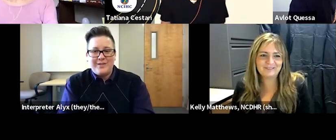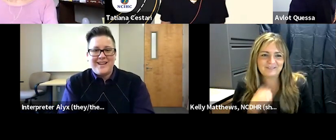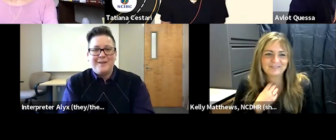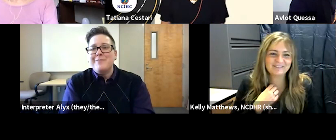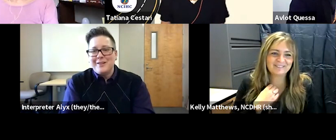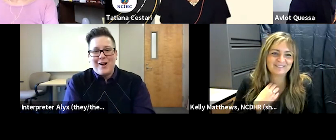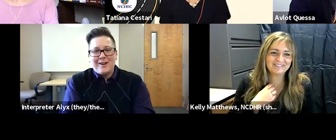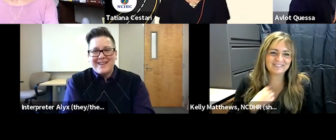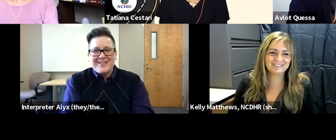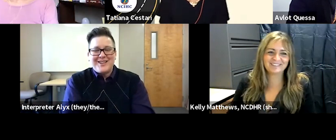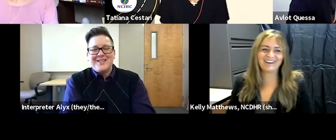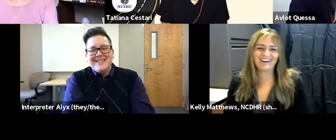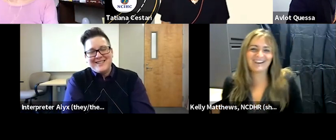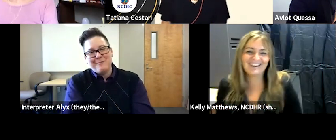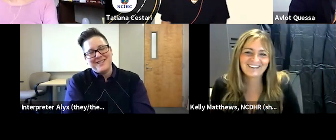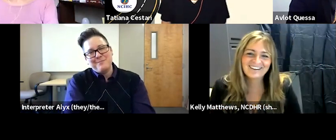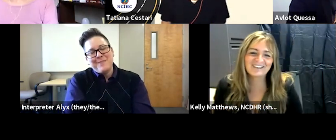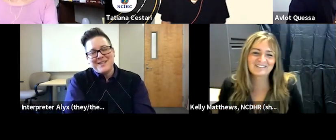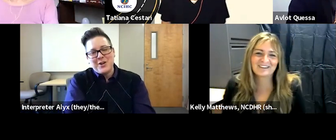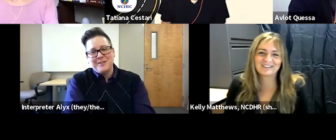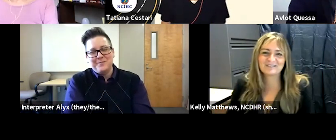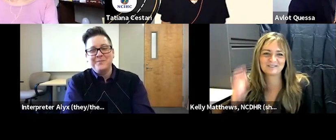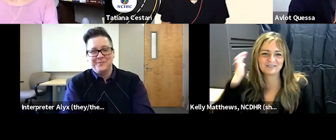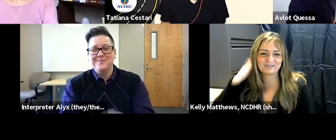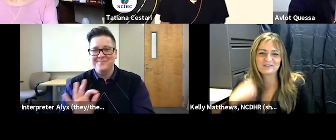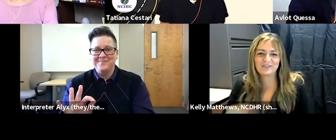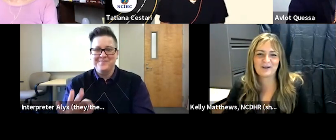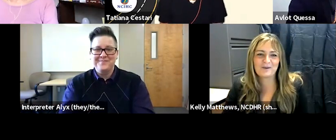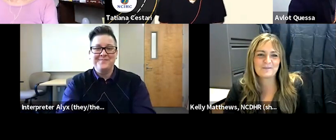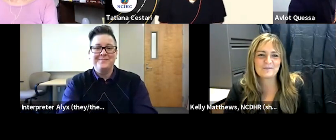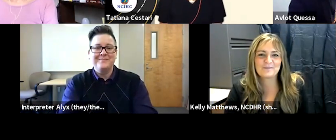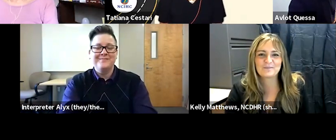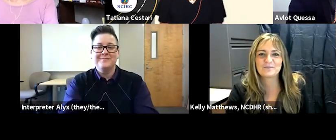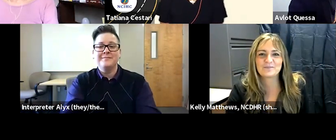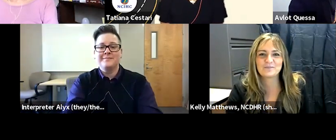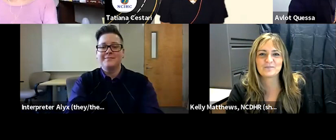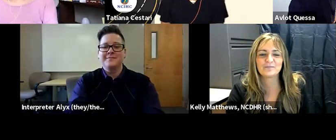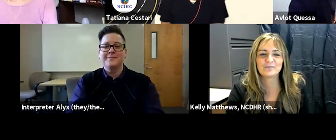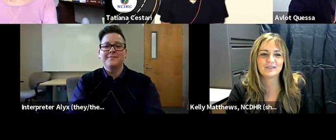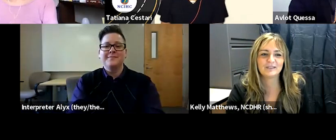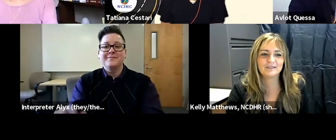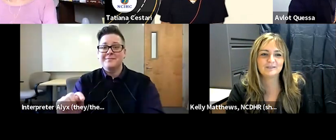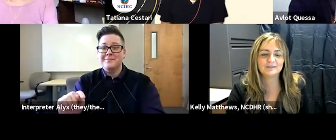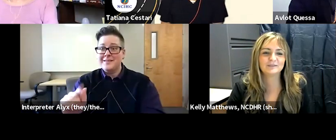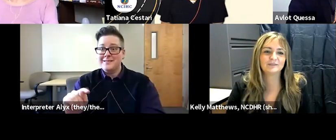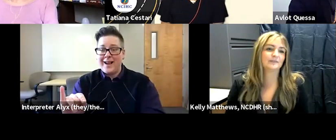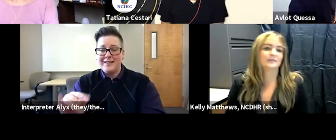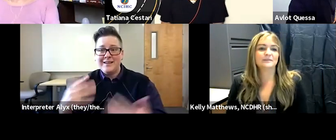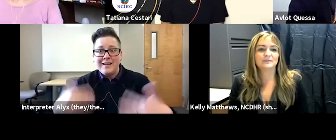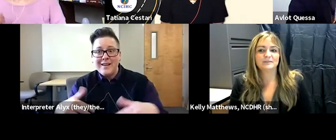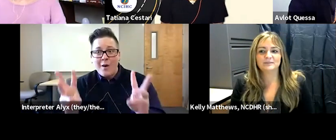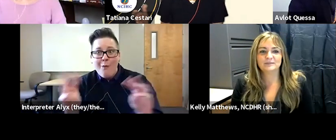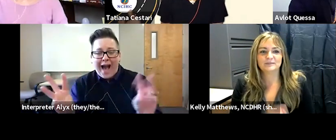i know that was a bit long but i tried to summarize it best i could no i was about to say wow but not because